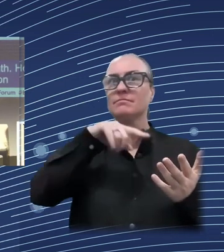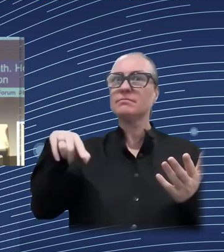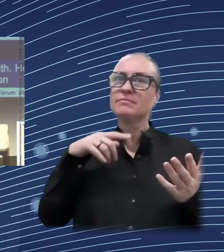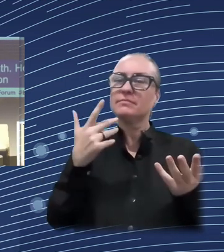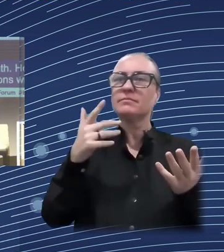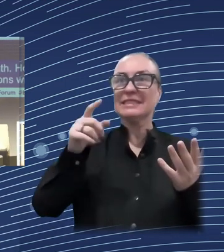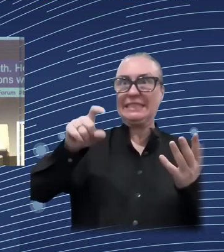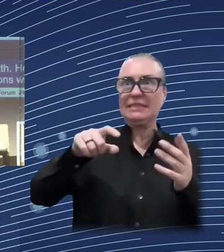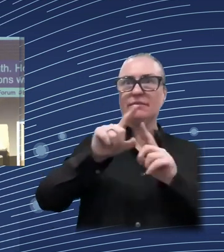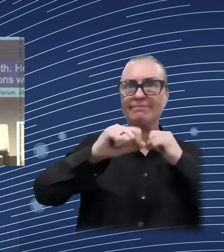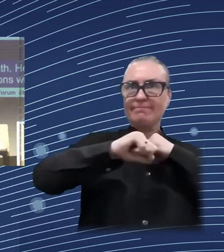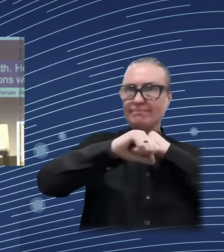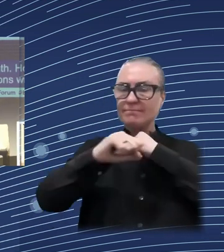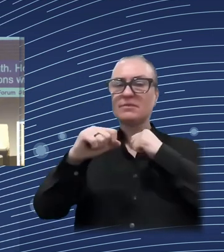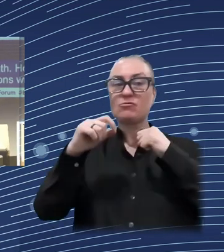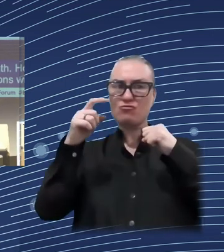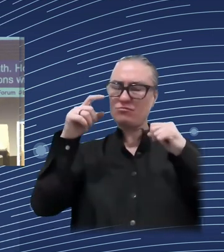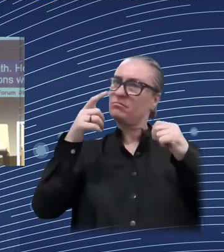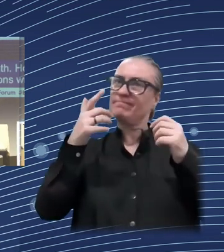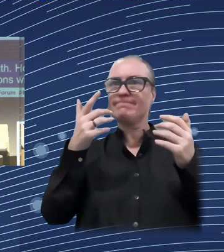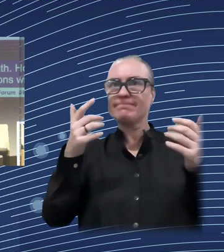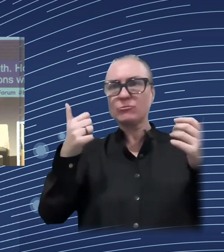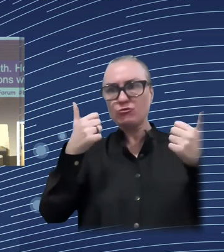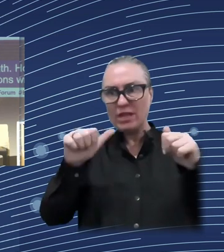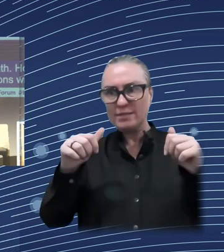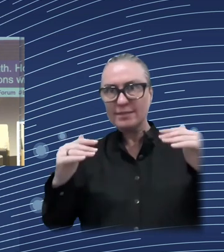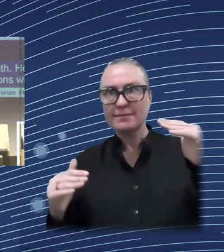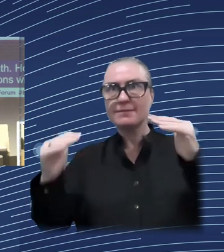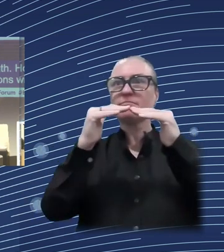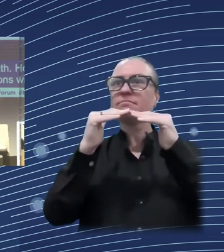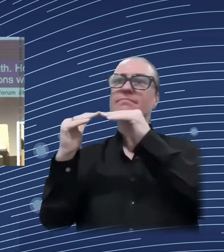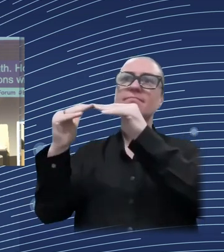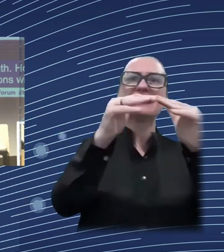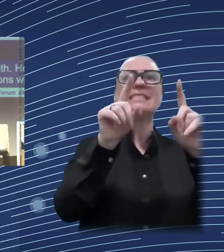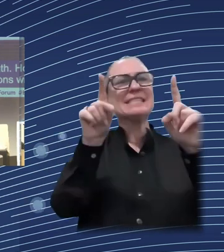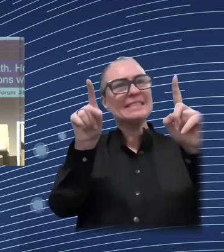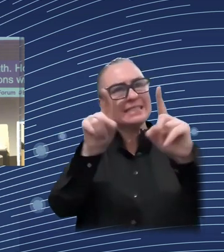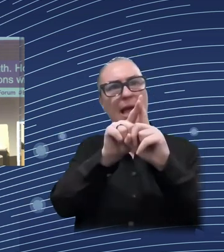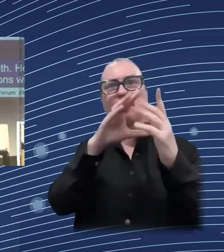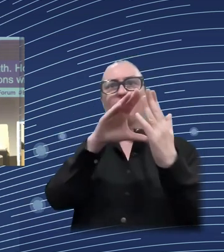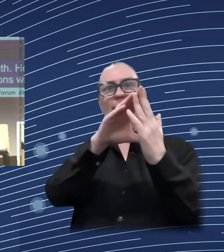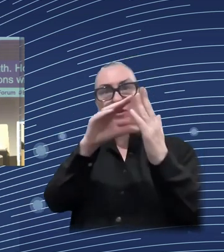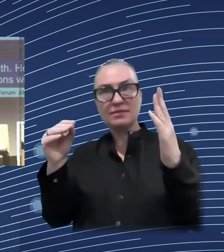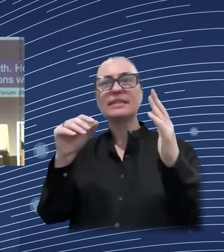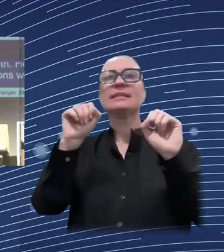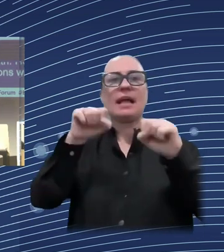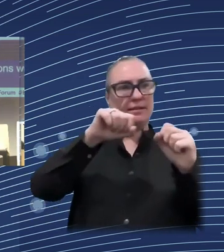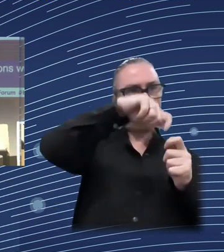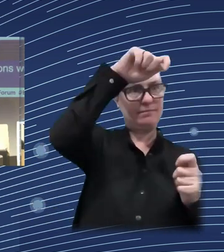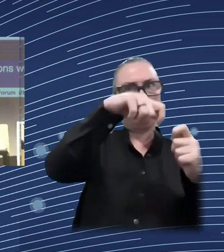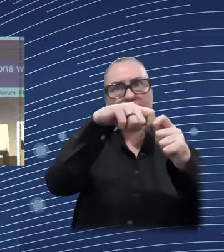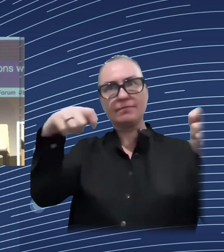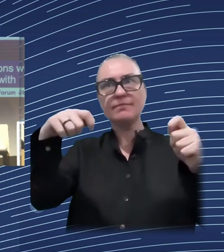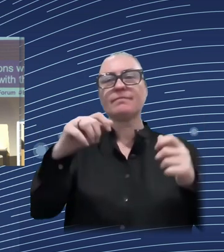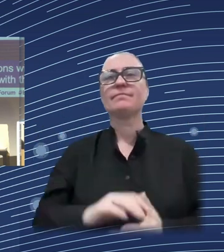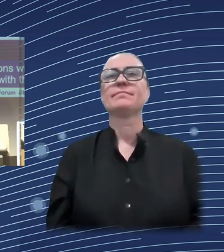precise guidance, let's say. The general principle is very nice, but we need still to discuss with them how to